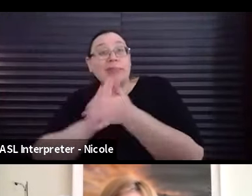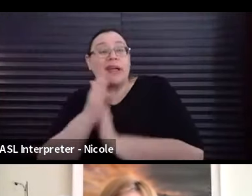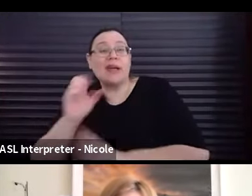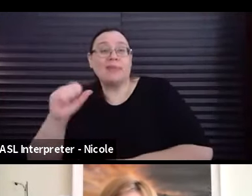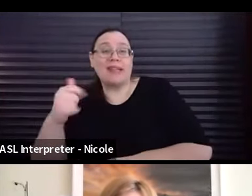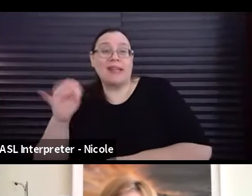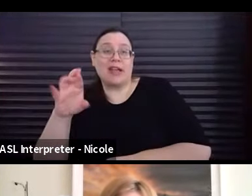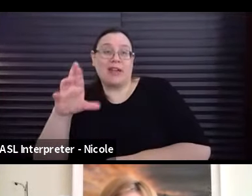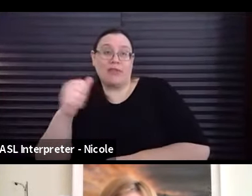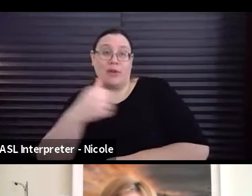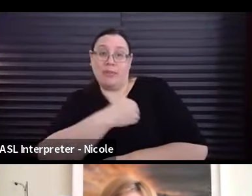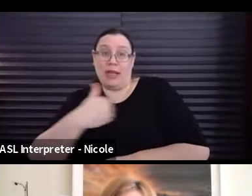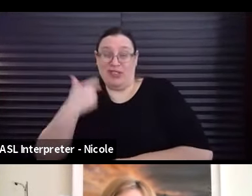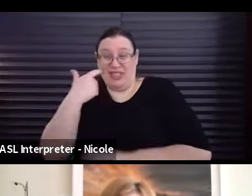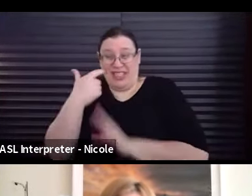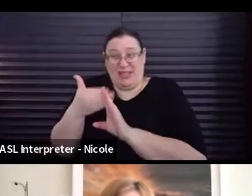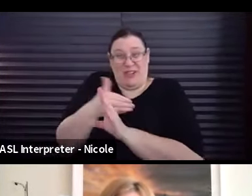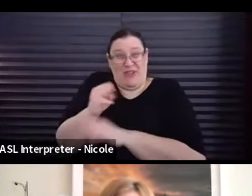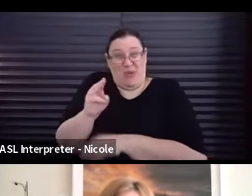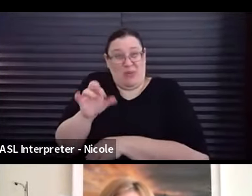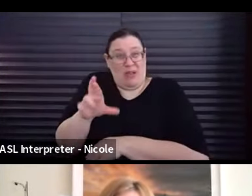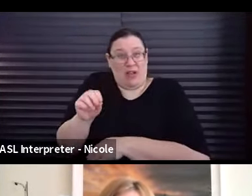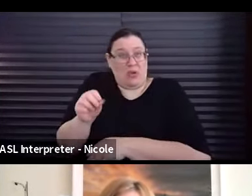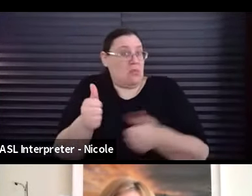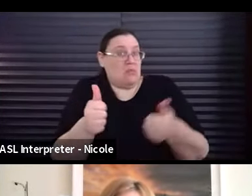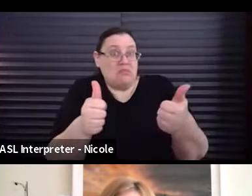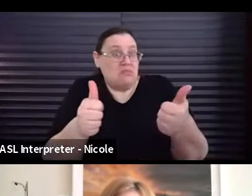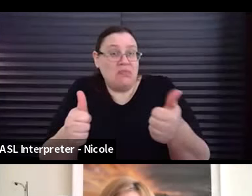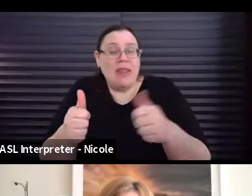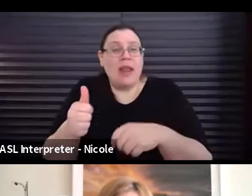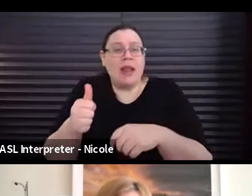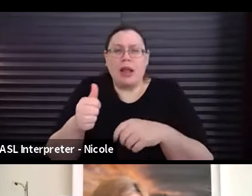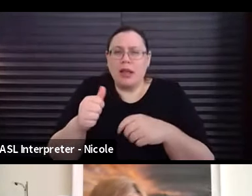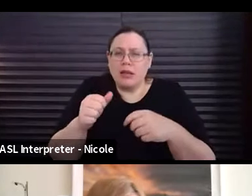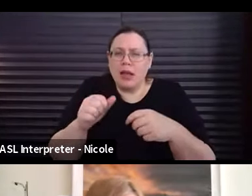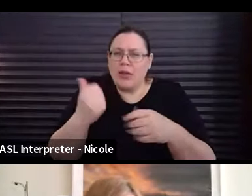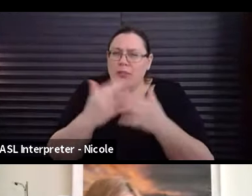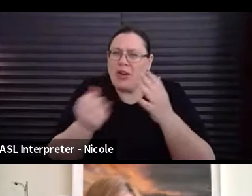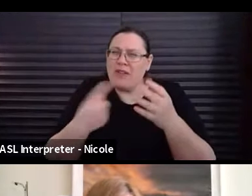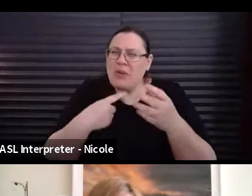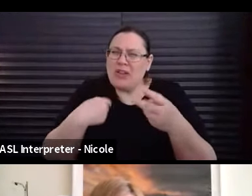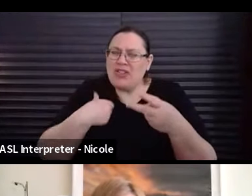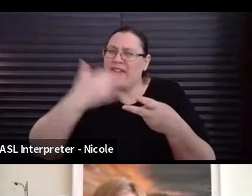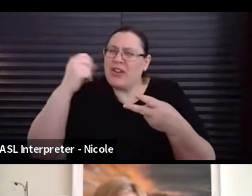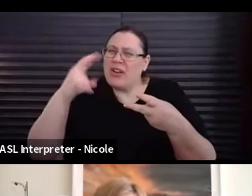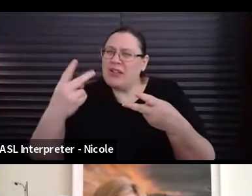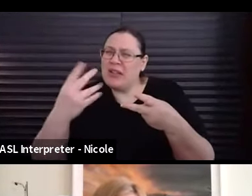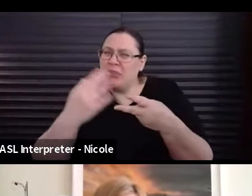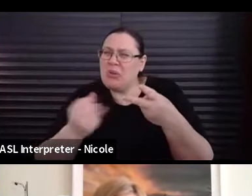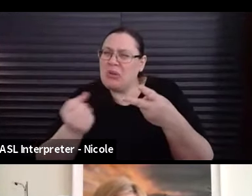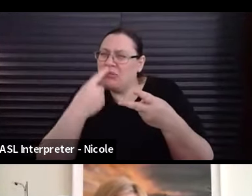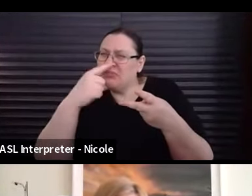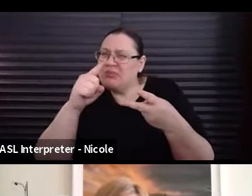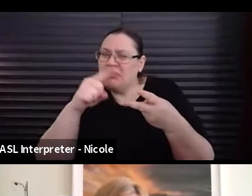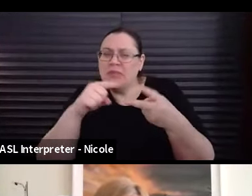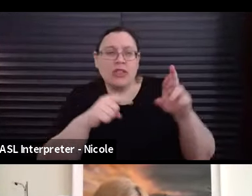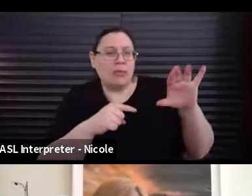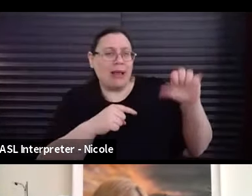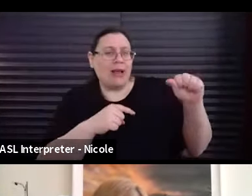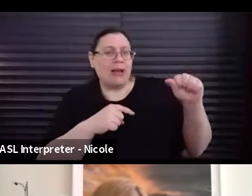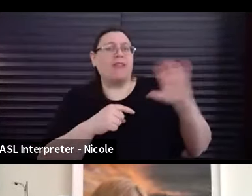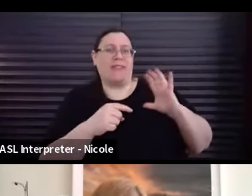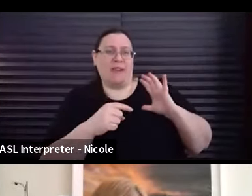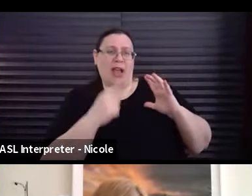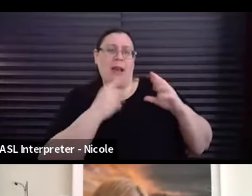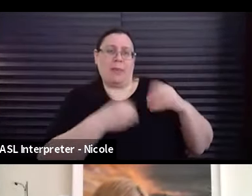um, right before the micro, that's great. Um, and what was the second part of the question, Rebecca? If you don't mind repeating? Uh, no problem. Let me pull it